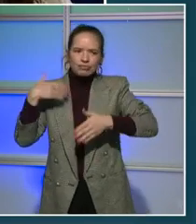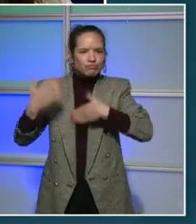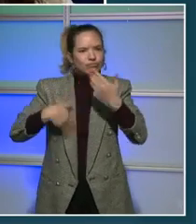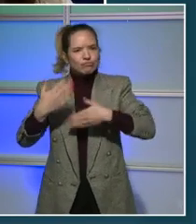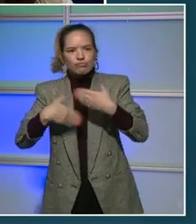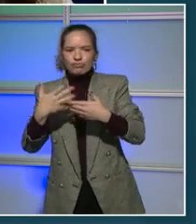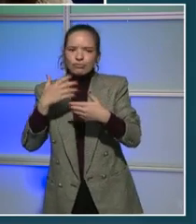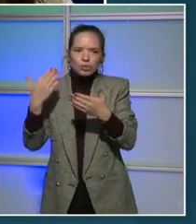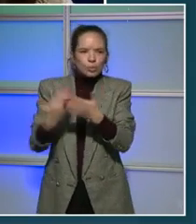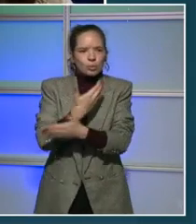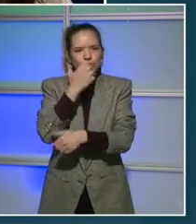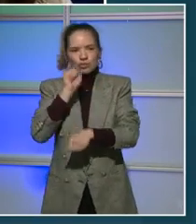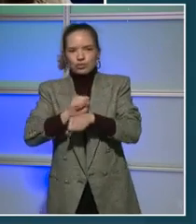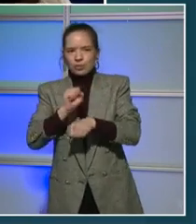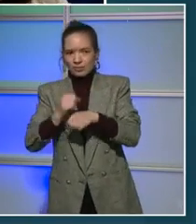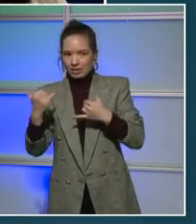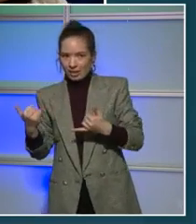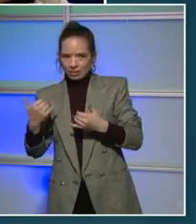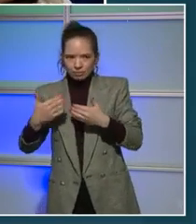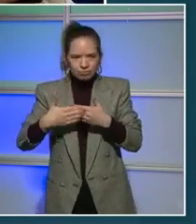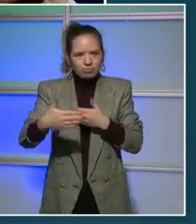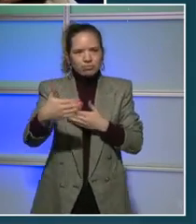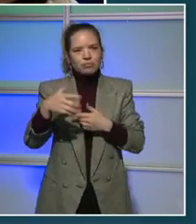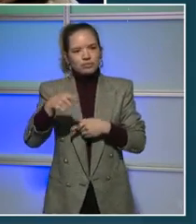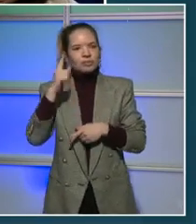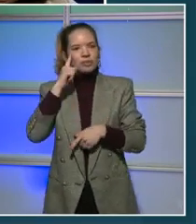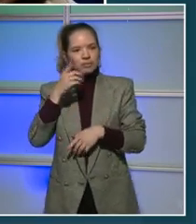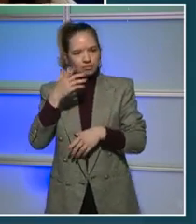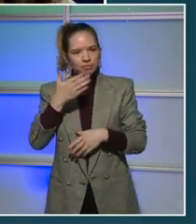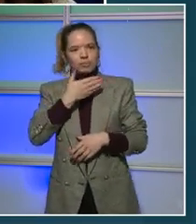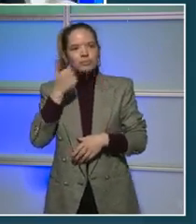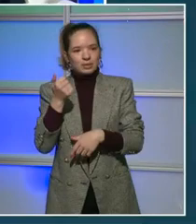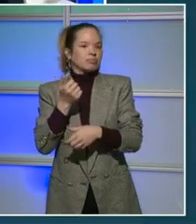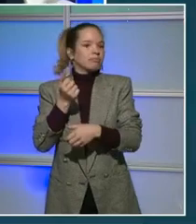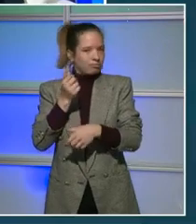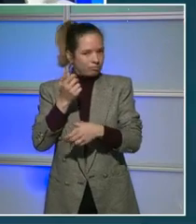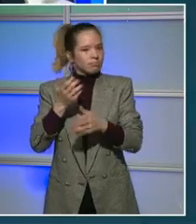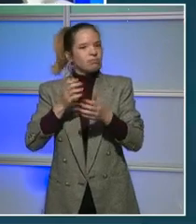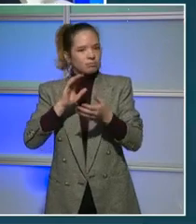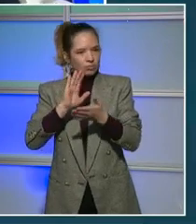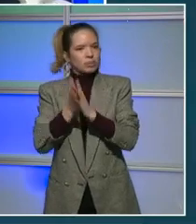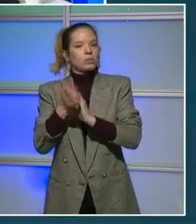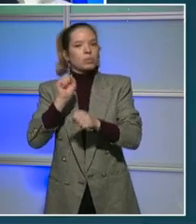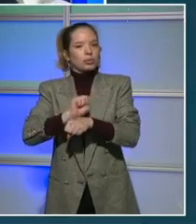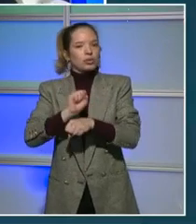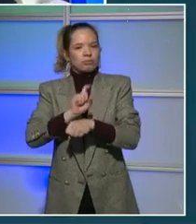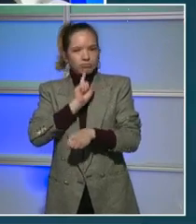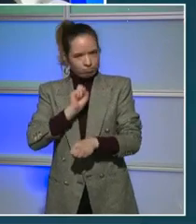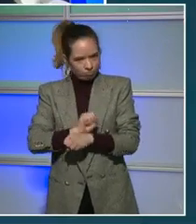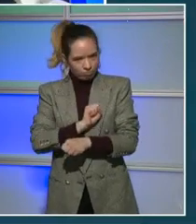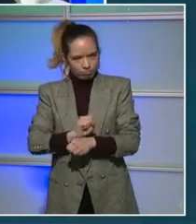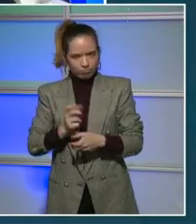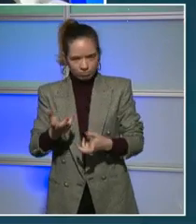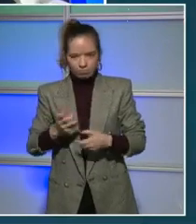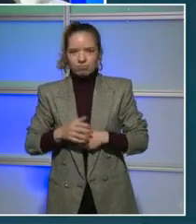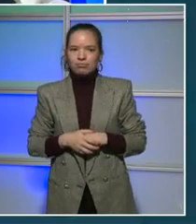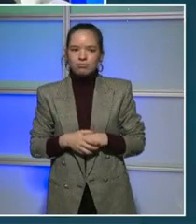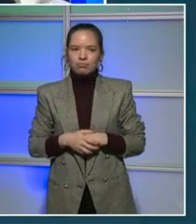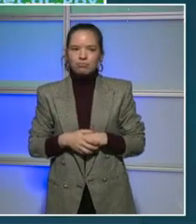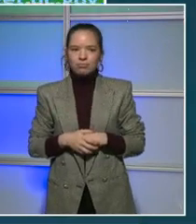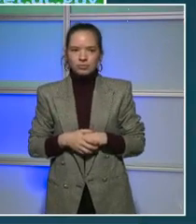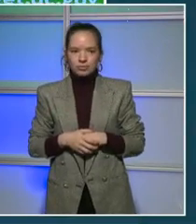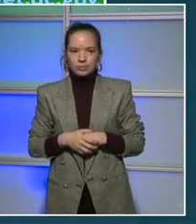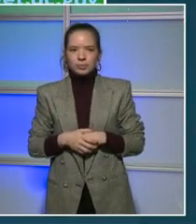jobs that we have today. So we're doing a lot of work in that area, Mayor. Thank you. Thank you. All right, Mayor. We're going to go to Camille in Ward 8 for our next